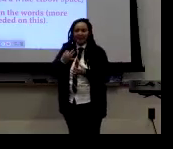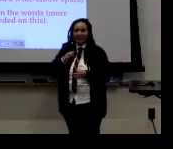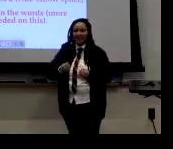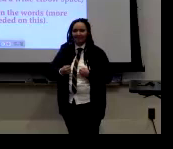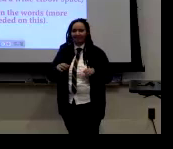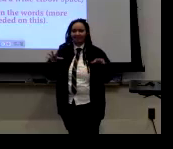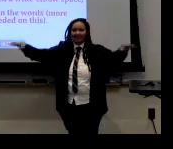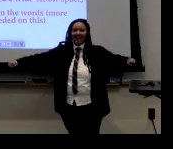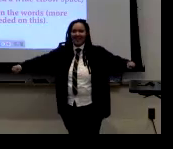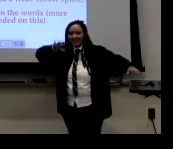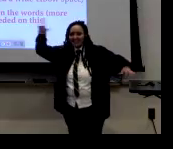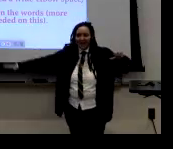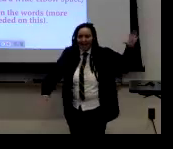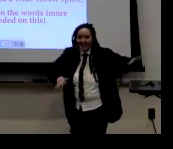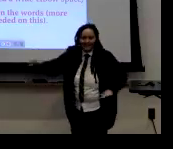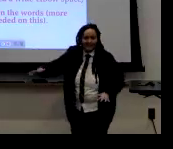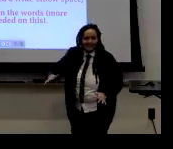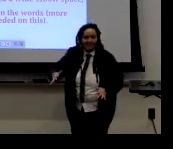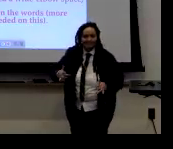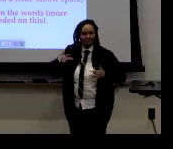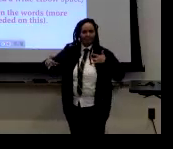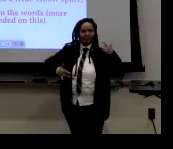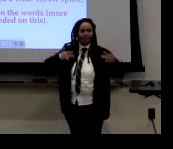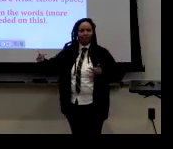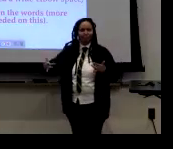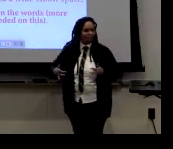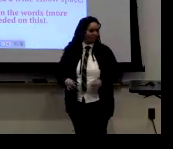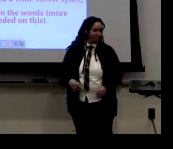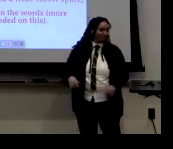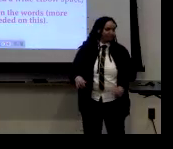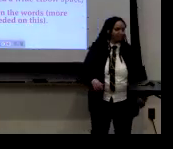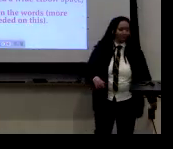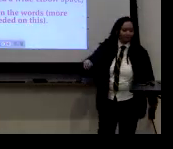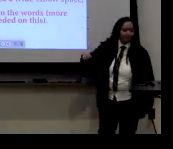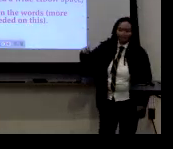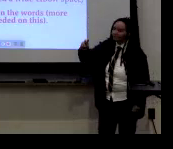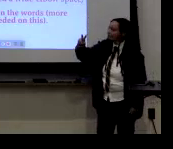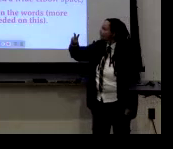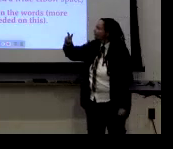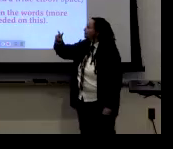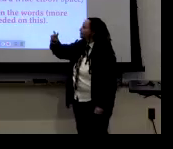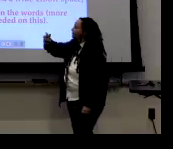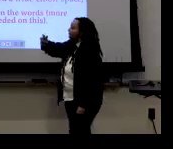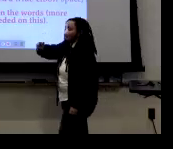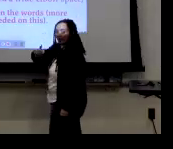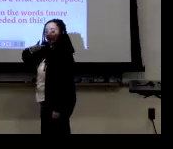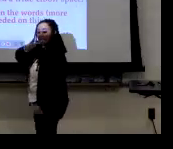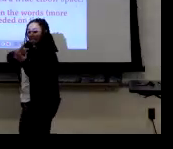Um, but, um, she was taking up a lot of space and she was signing very masculine.